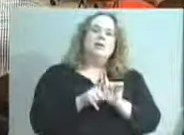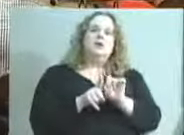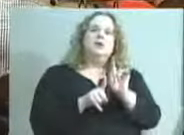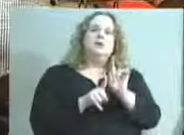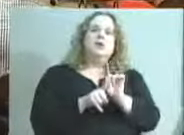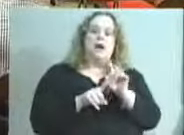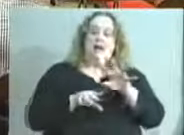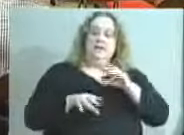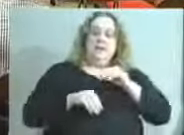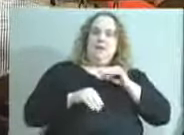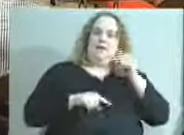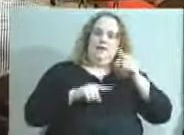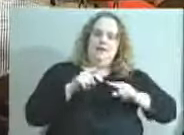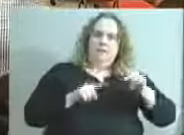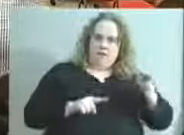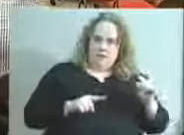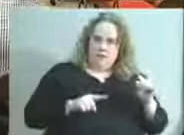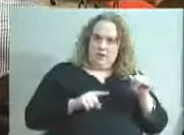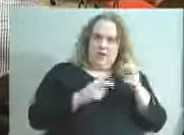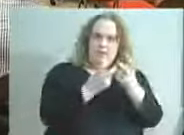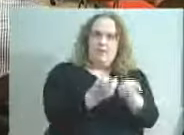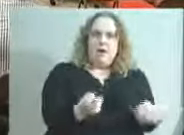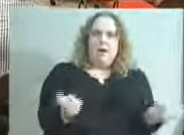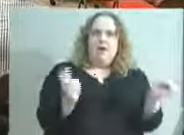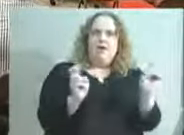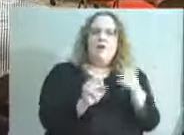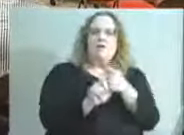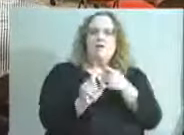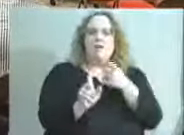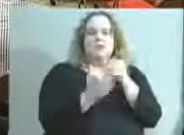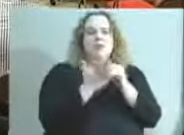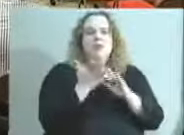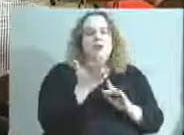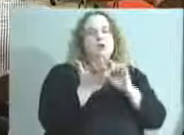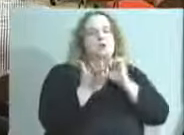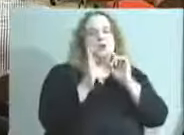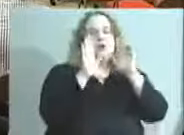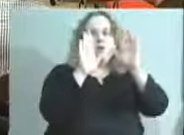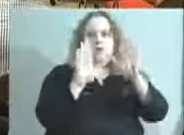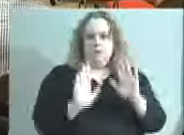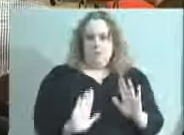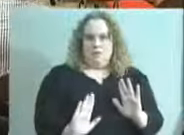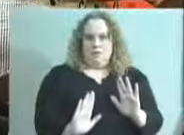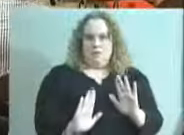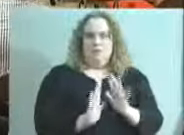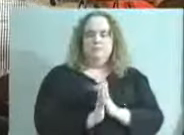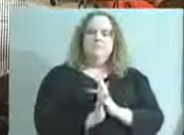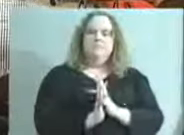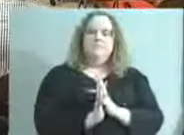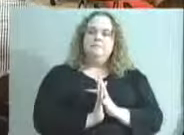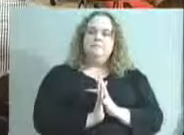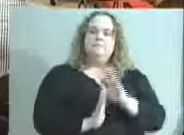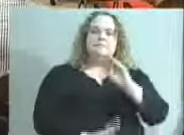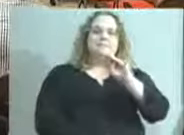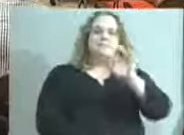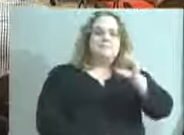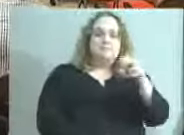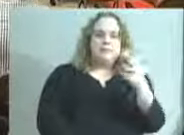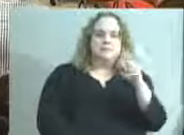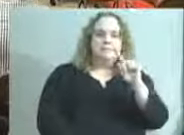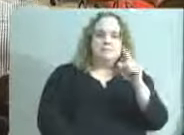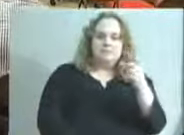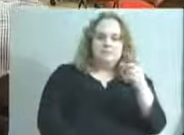Accepting Diversity. It was a panel discussion from students, and it was outstanding as well. On March the 1st,